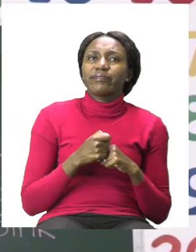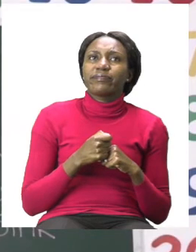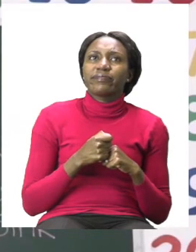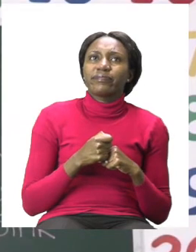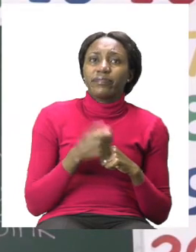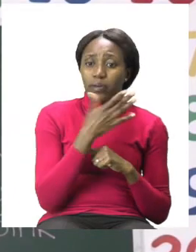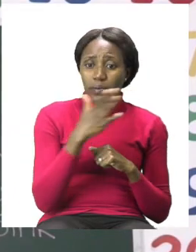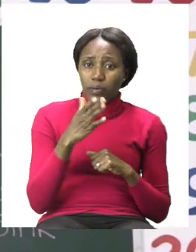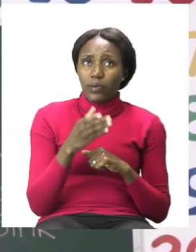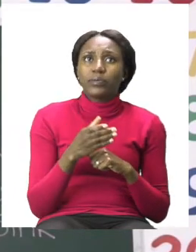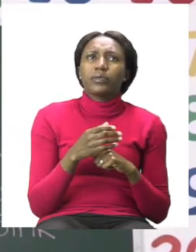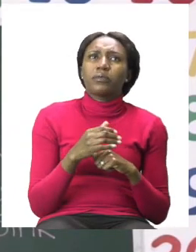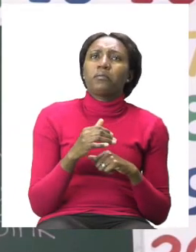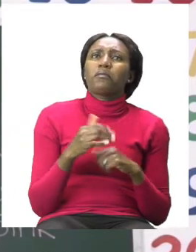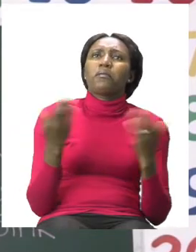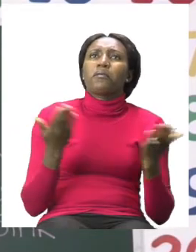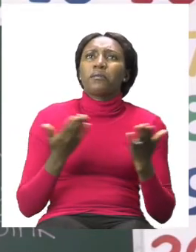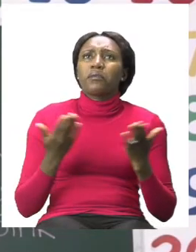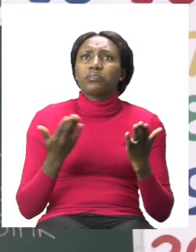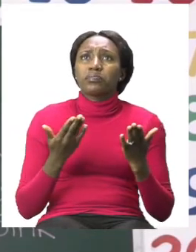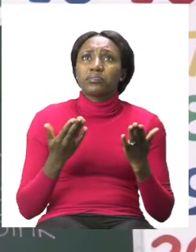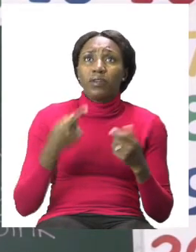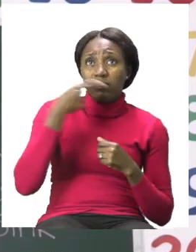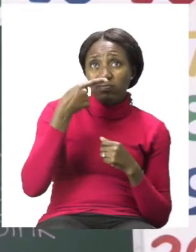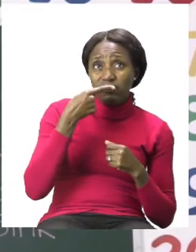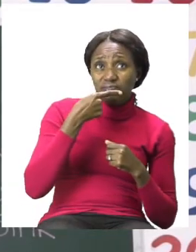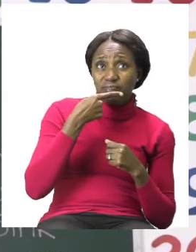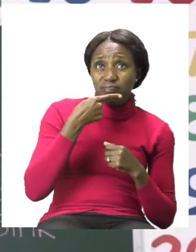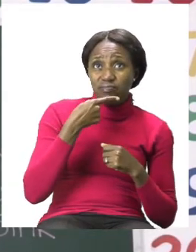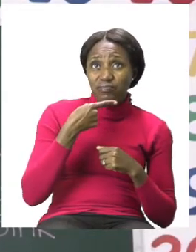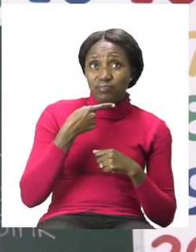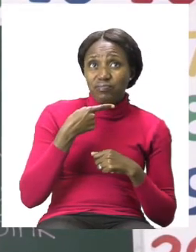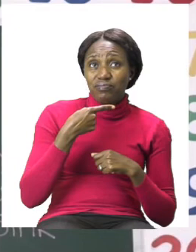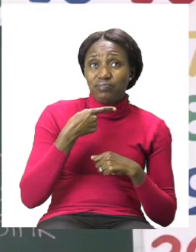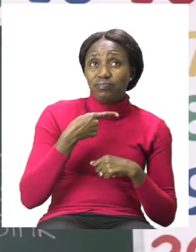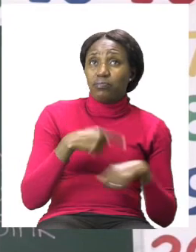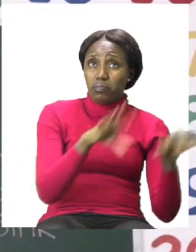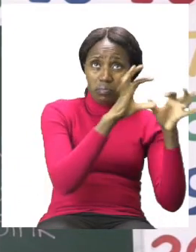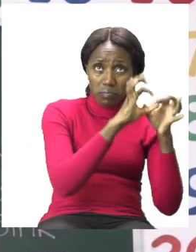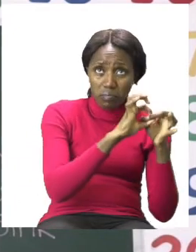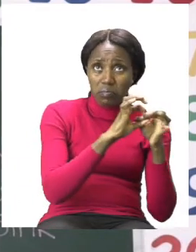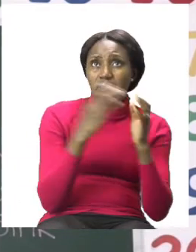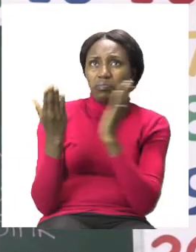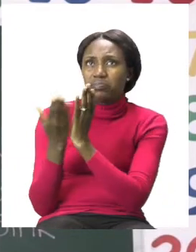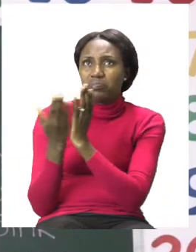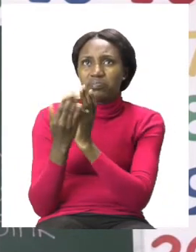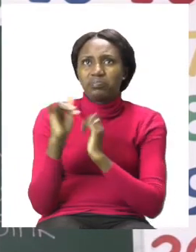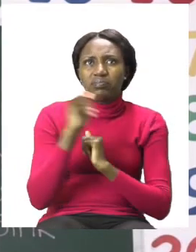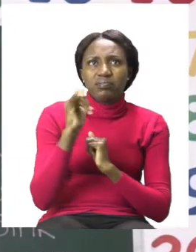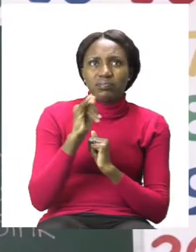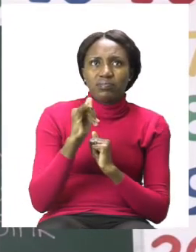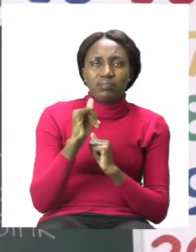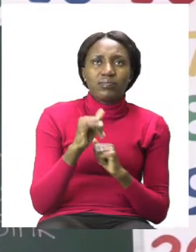water in his hand. Do we brush our teeth at school or at home? If you said